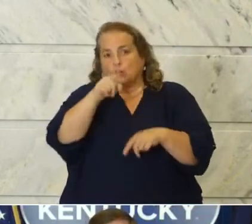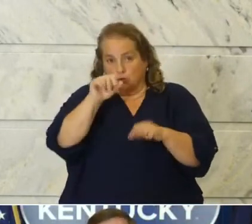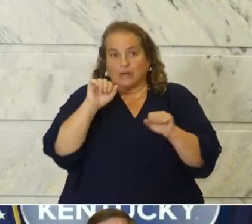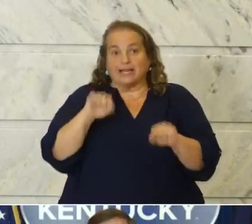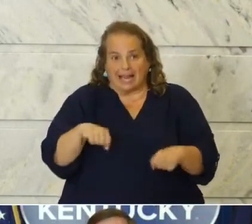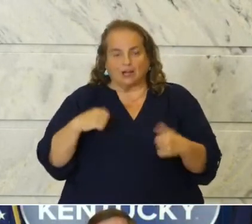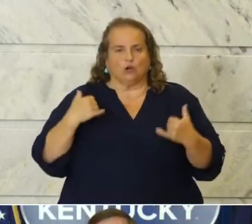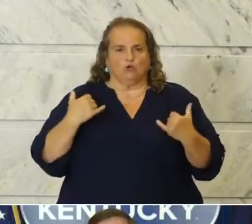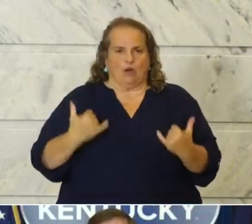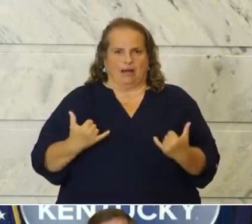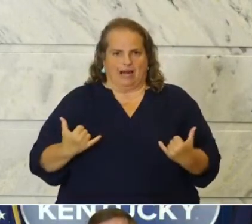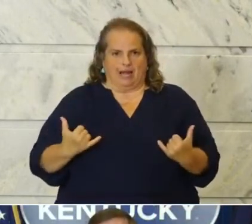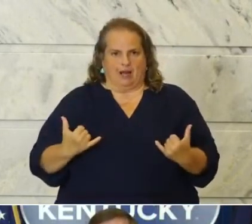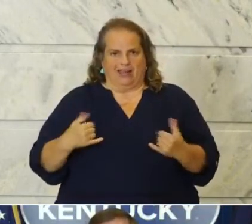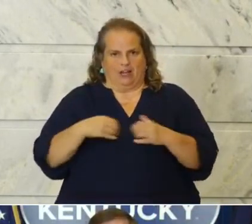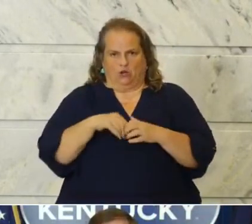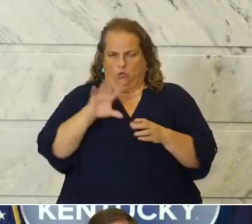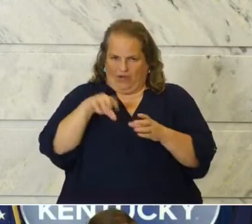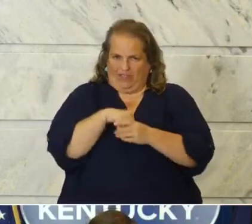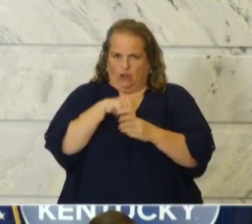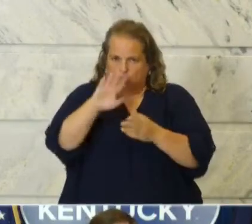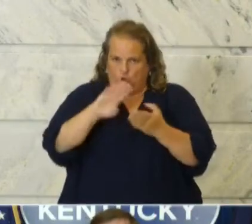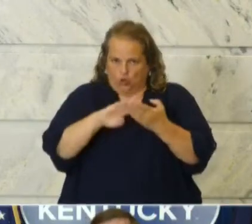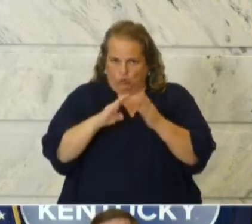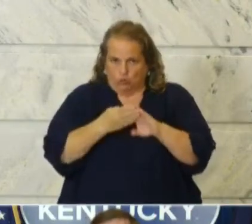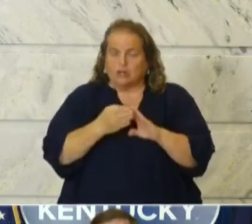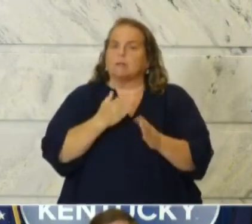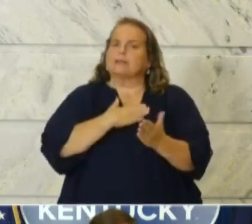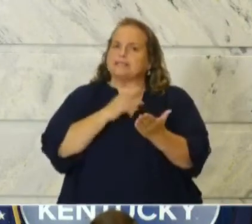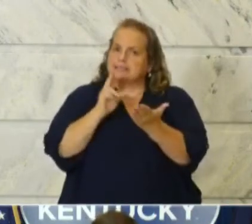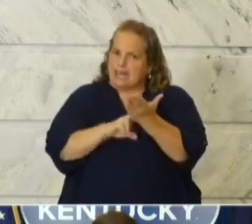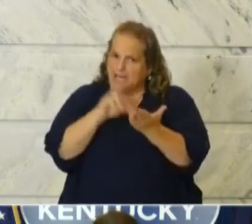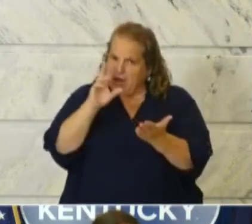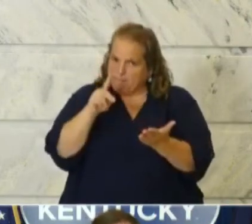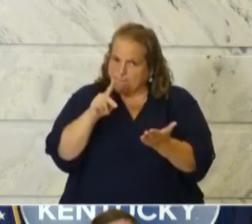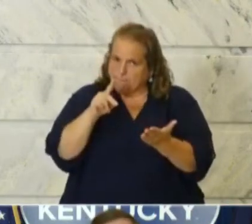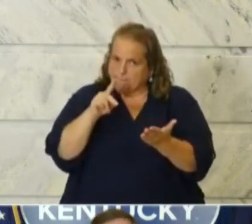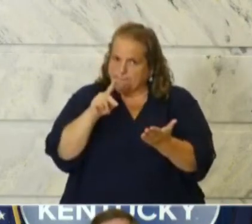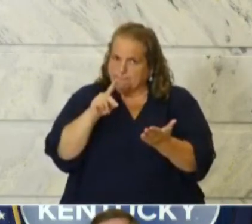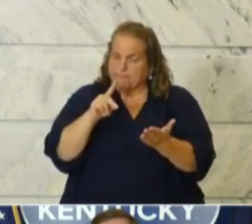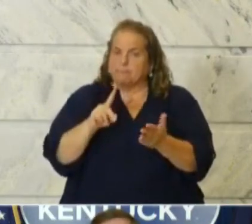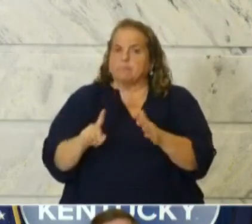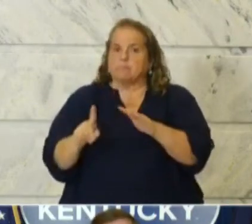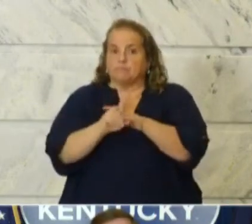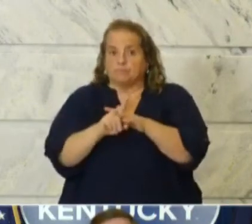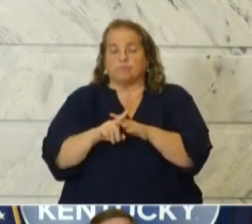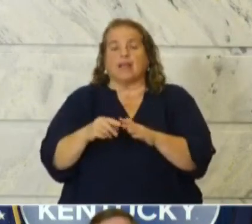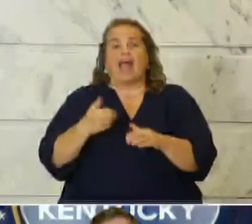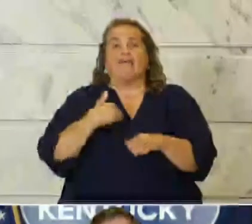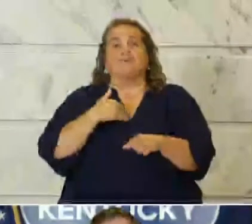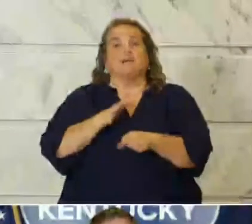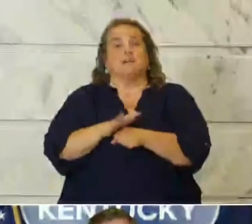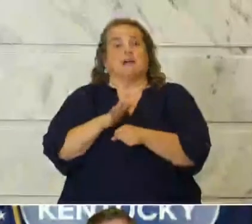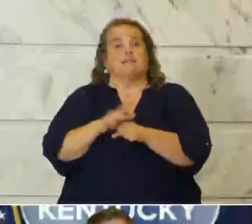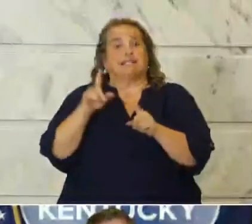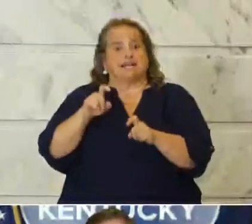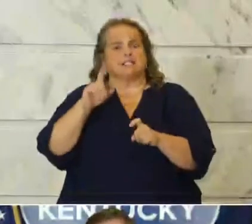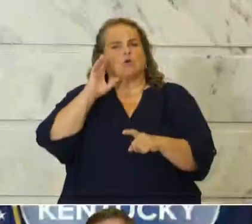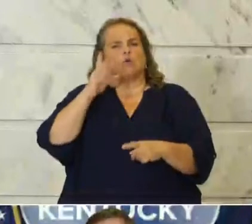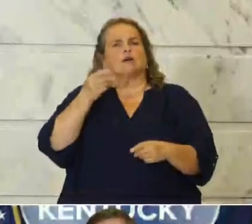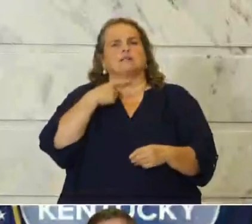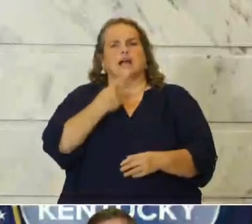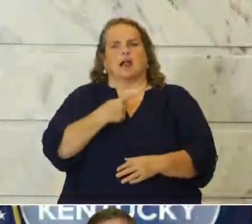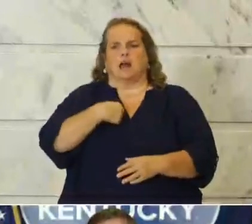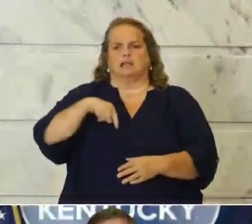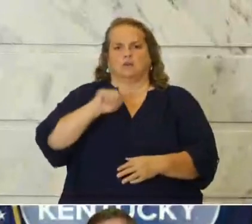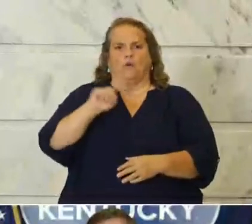write in your community. Make sure you sign up having robust testing tells us where we are and protects